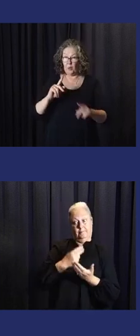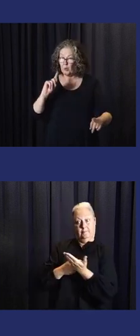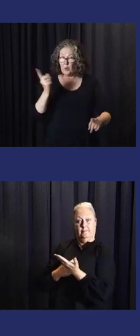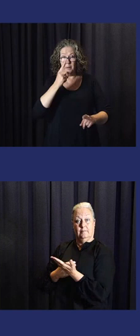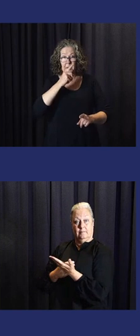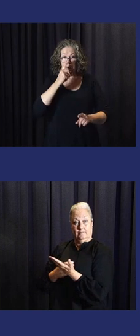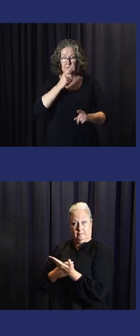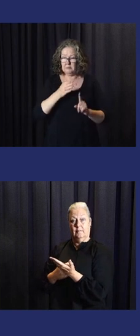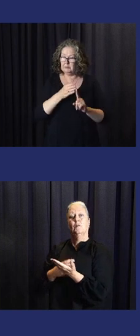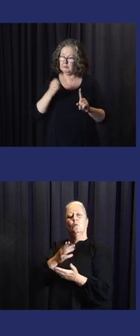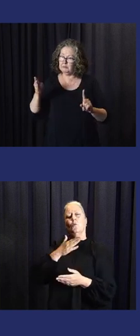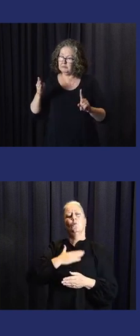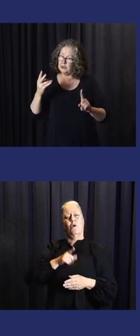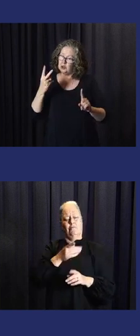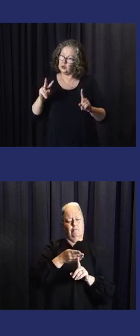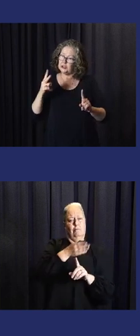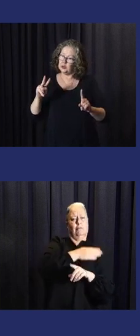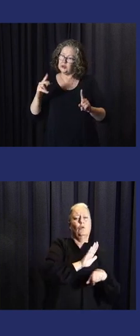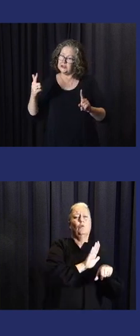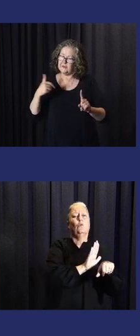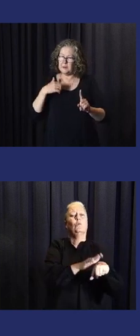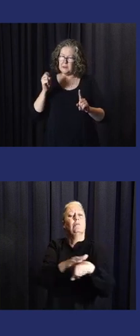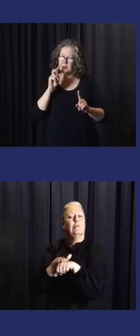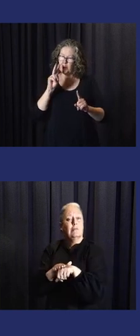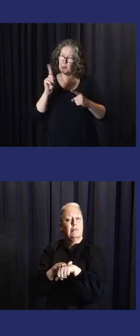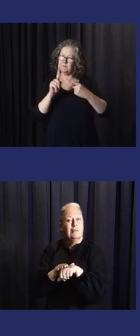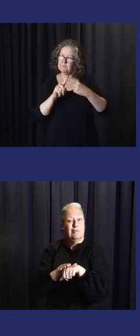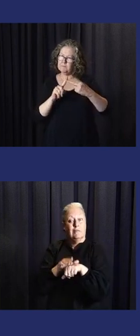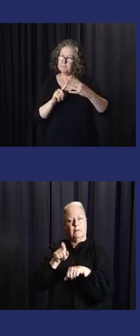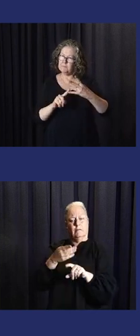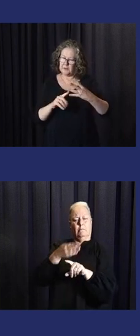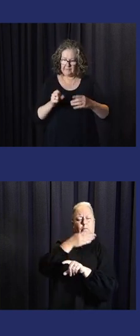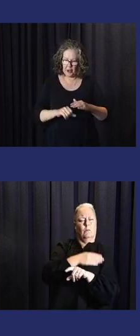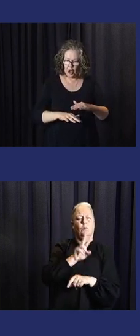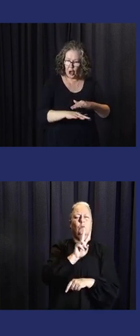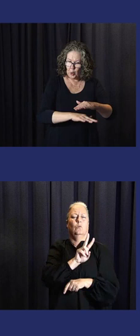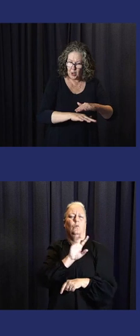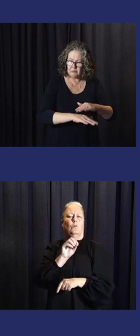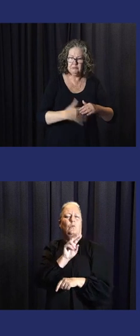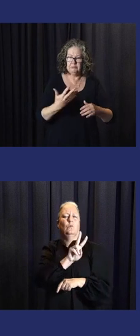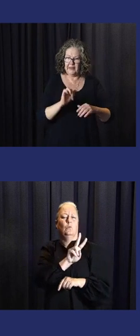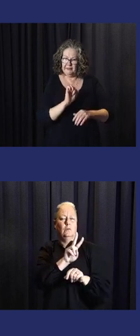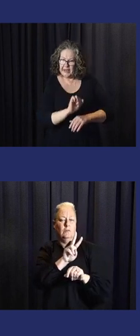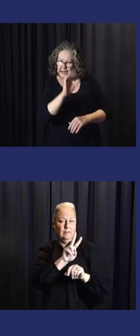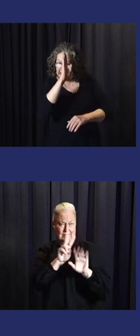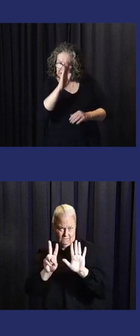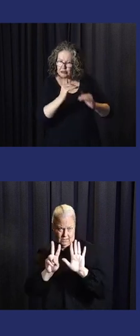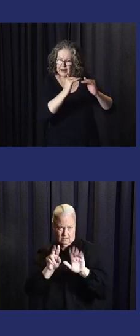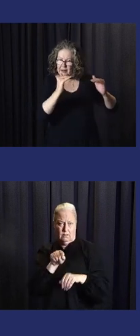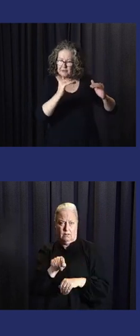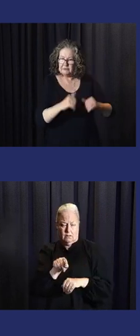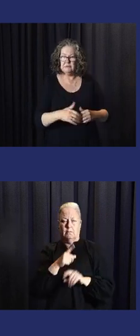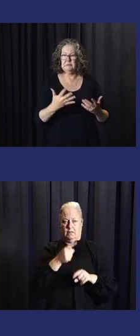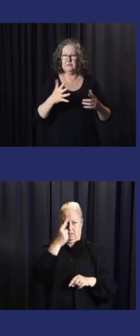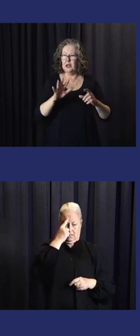one particular envelope and we look at the early warning for all by the end of this period, 2027, we've got to look at,